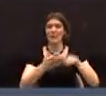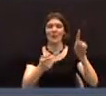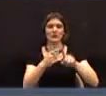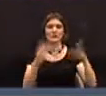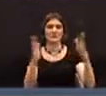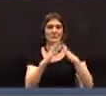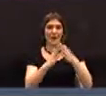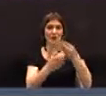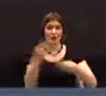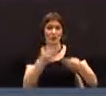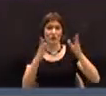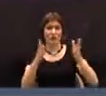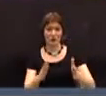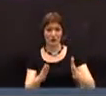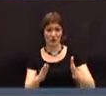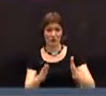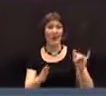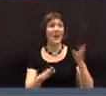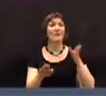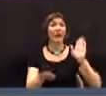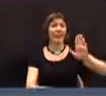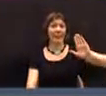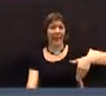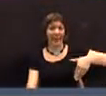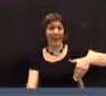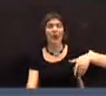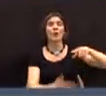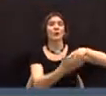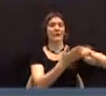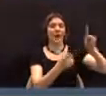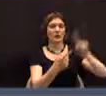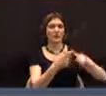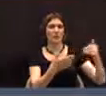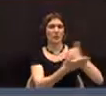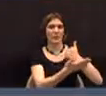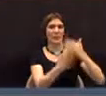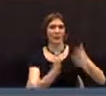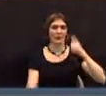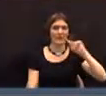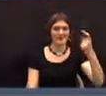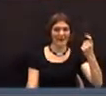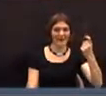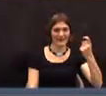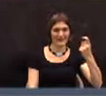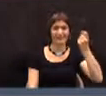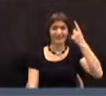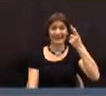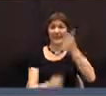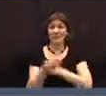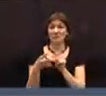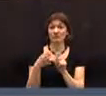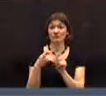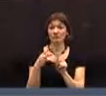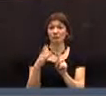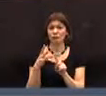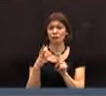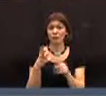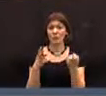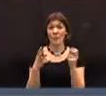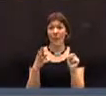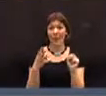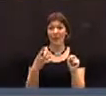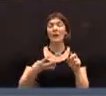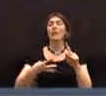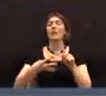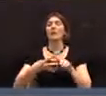town treasurer until overdue, then to the collector of taxes, and that such payment of the installment